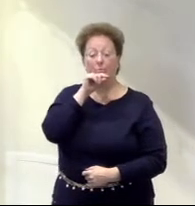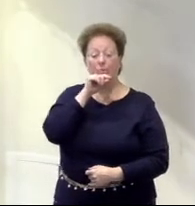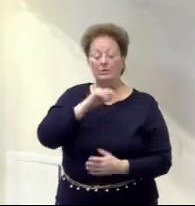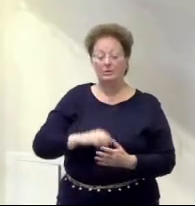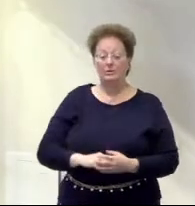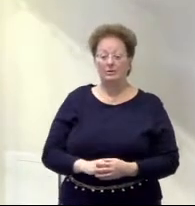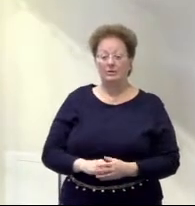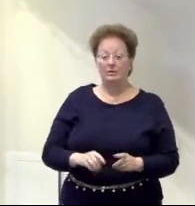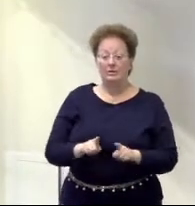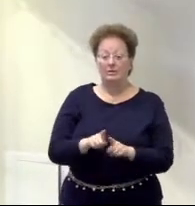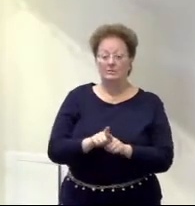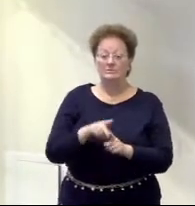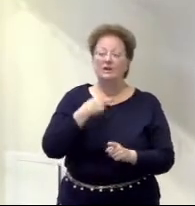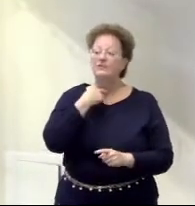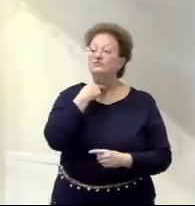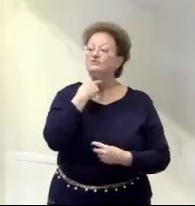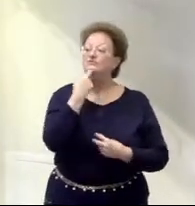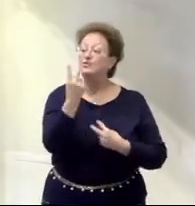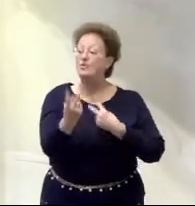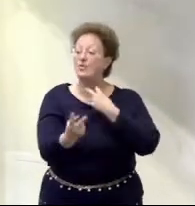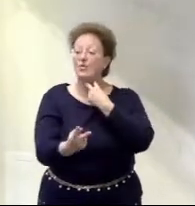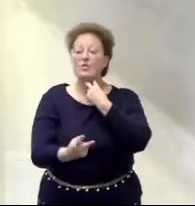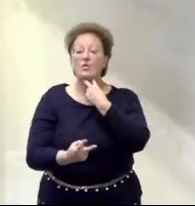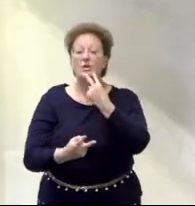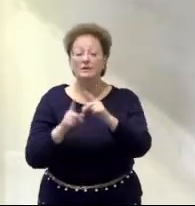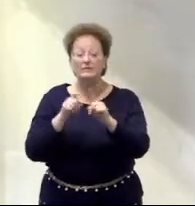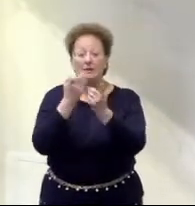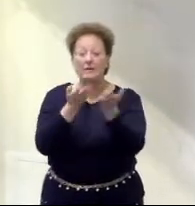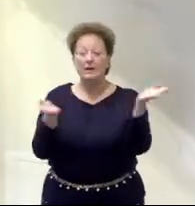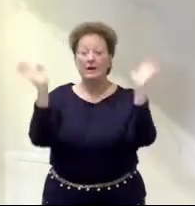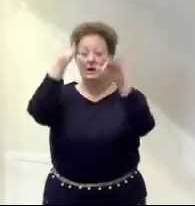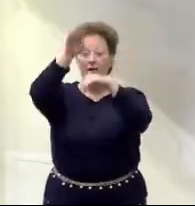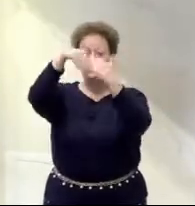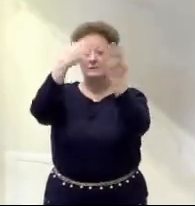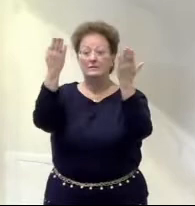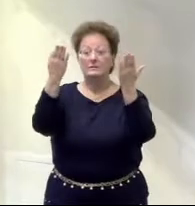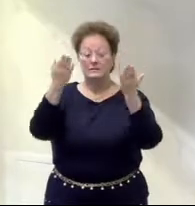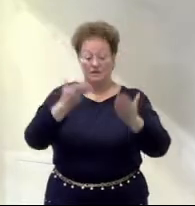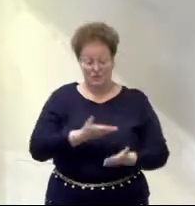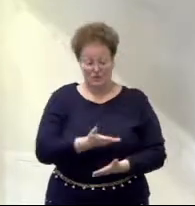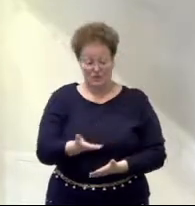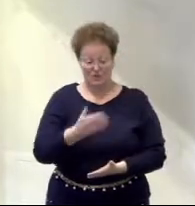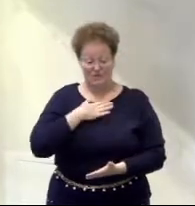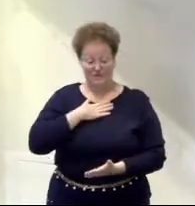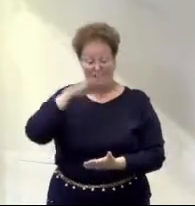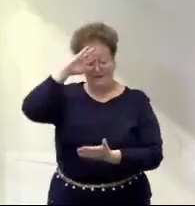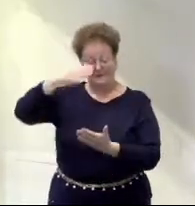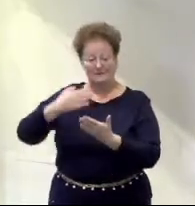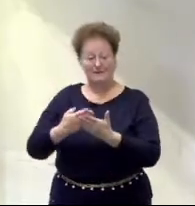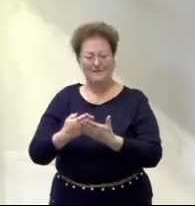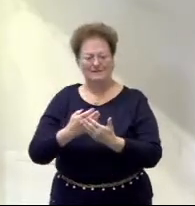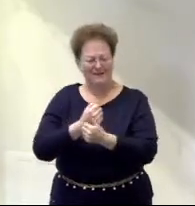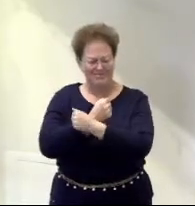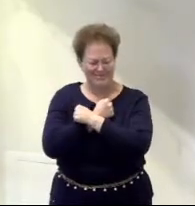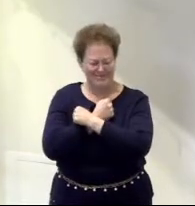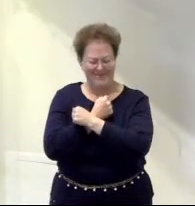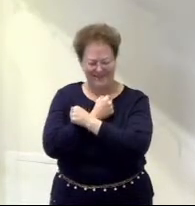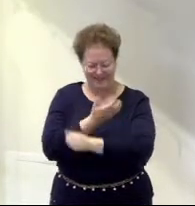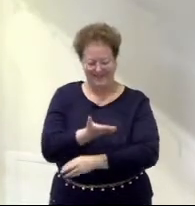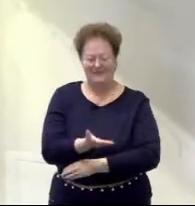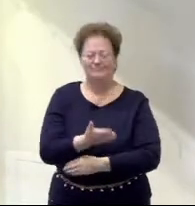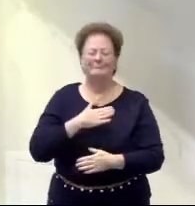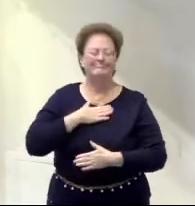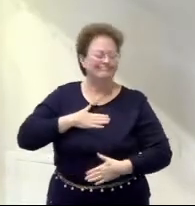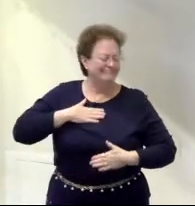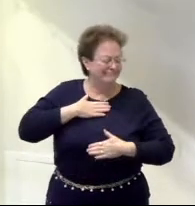that there was a voice coming down from heaven that said, you are my son whom I love with you.